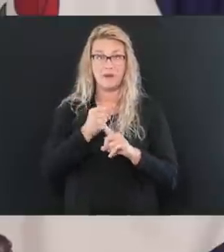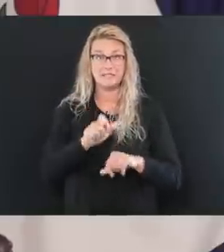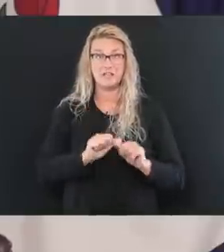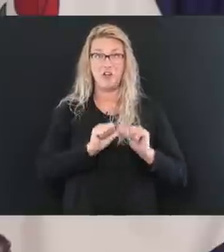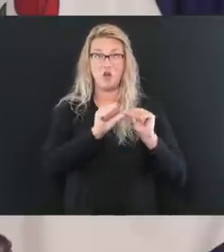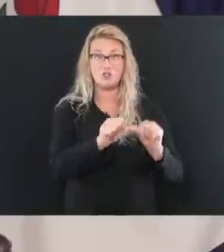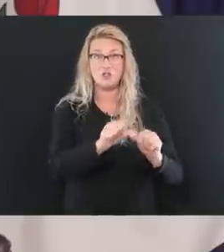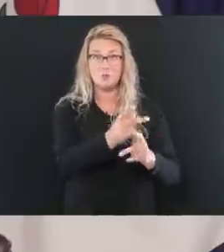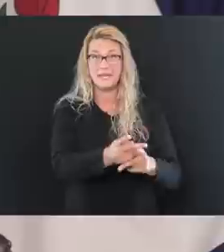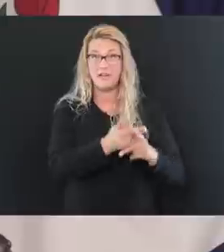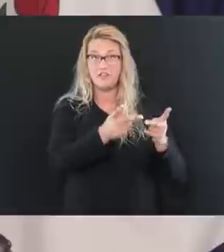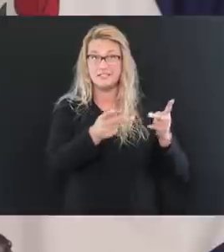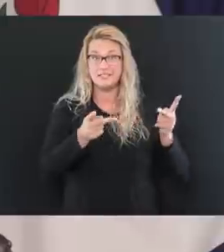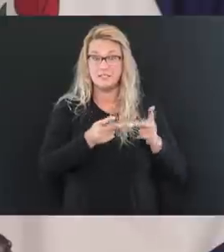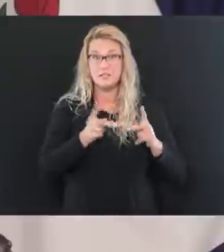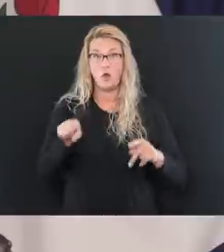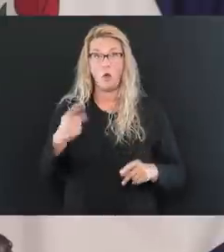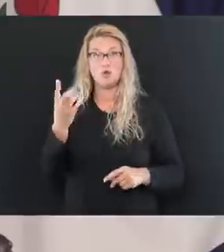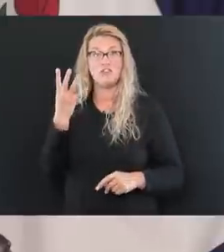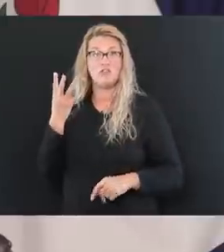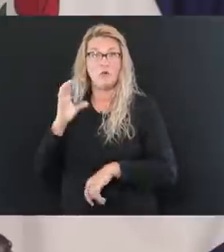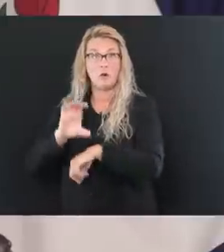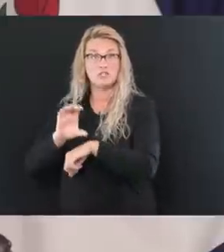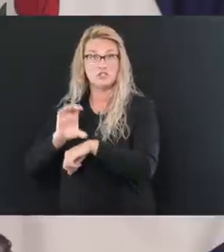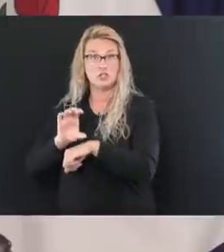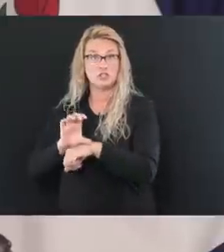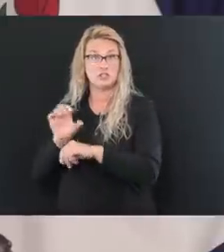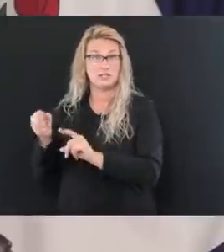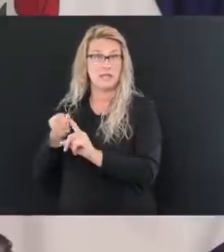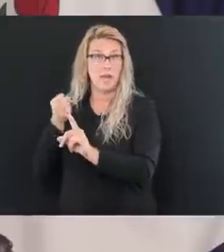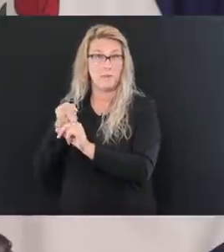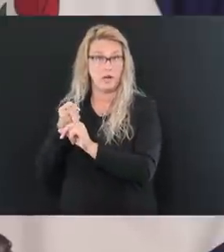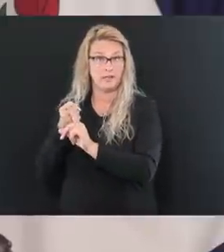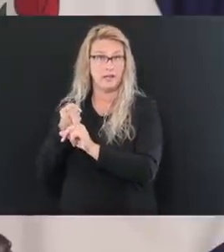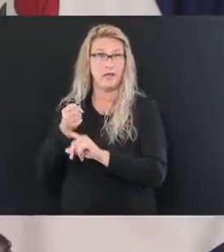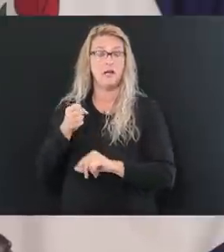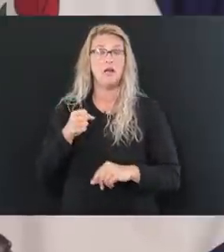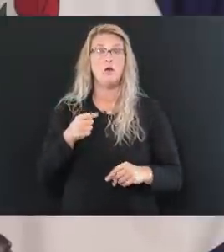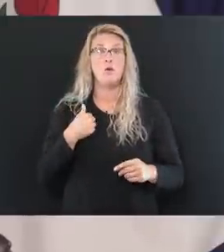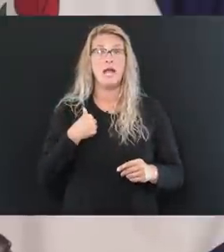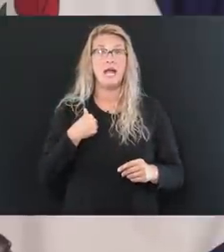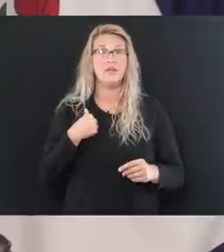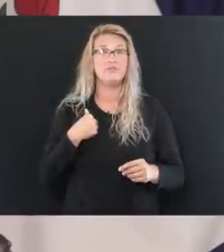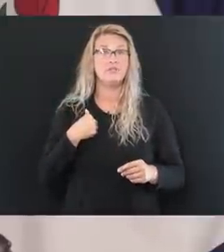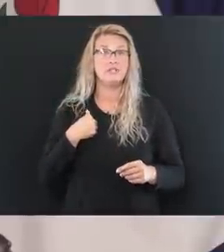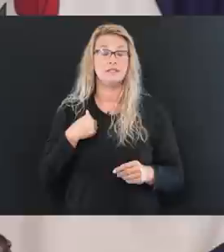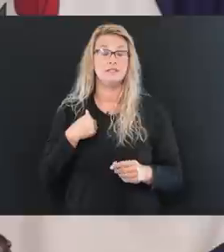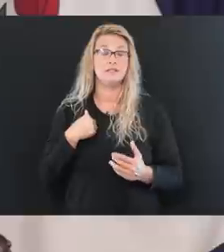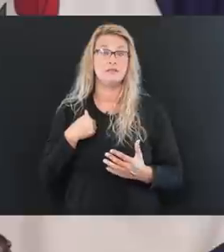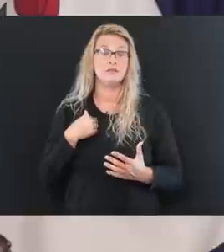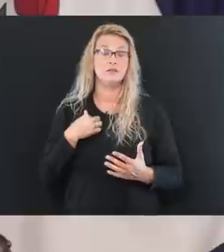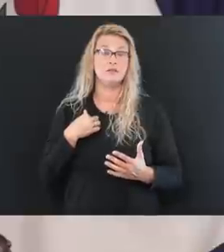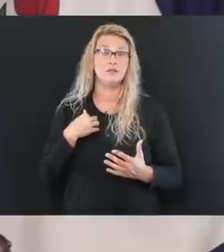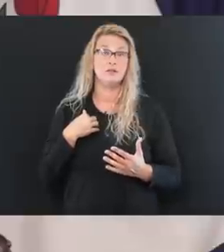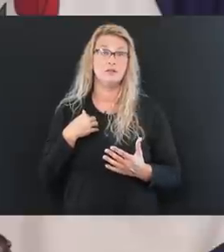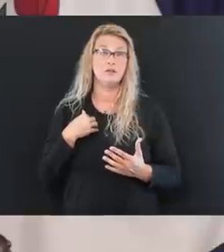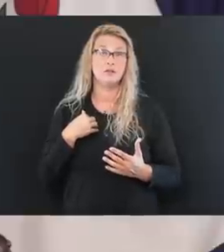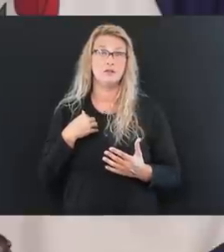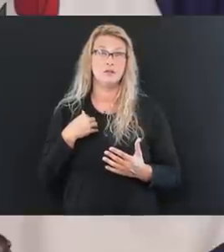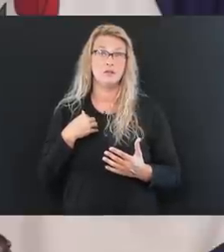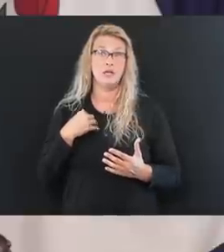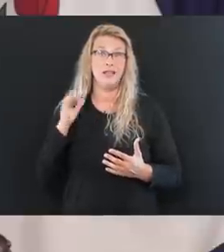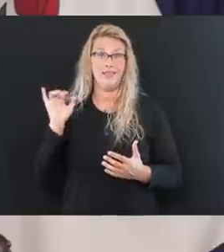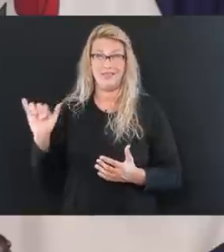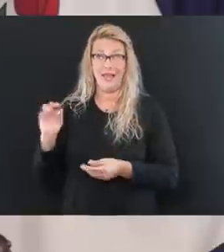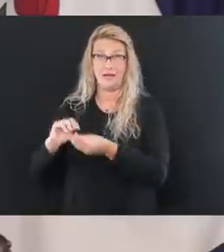facilities. We have only four outbreaks in our churches now. We have outbreaks that, you know, and so that